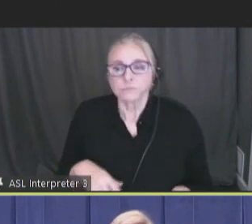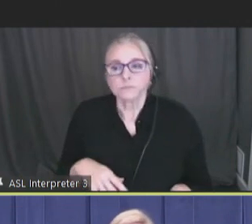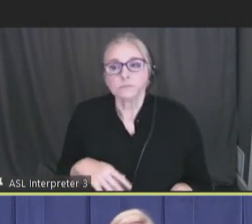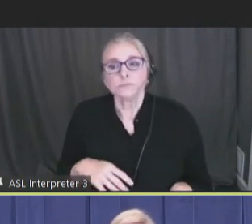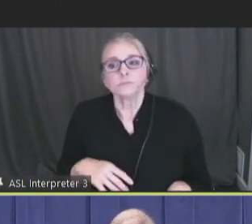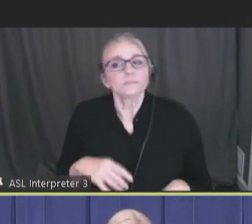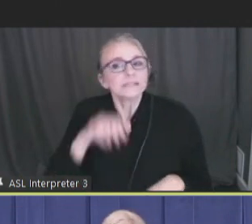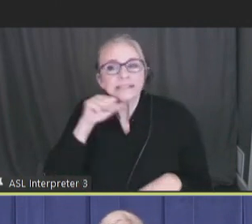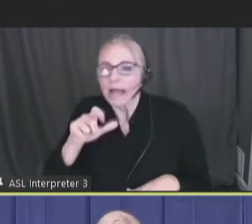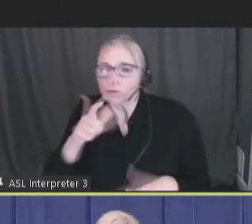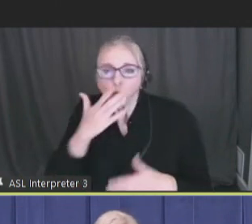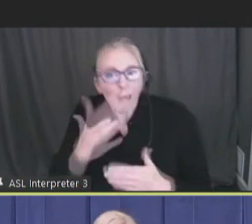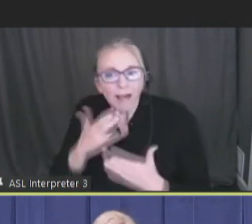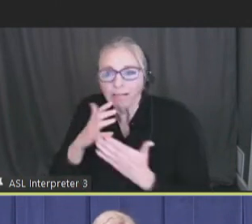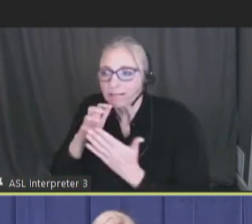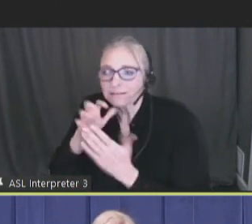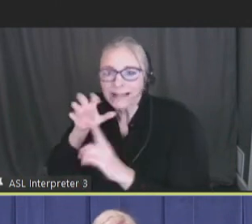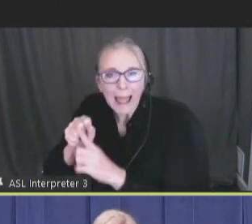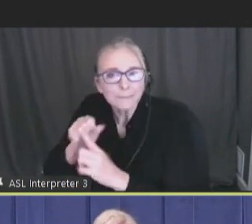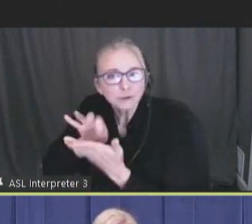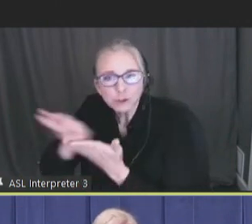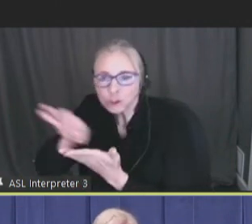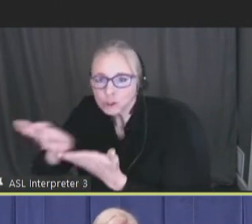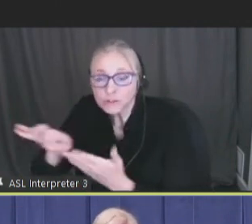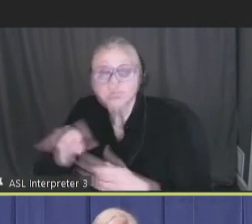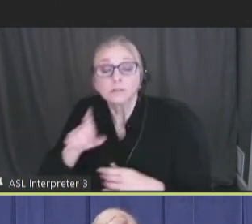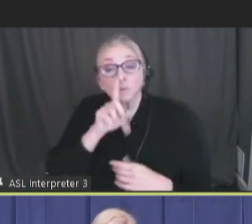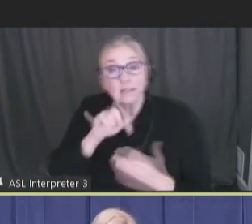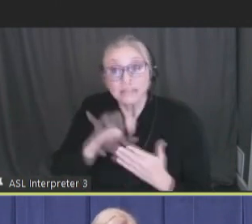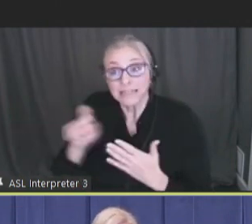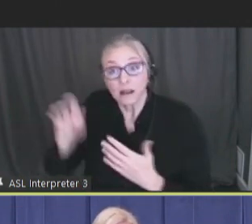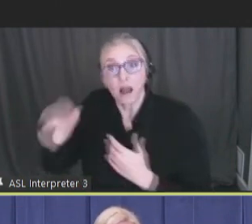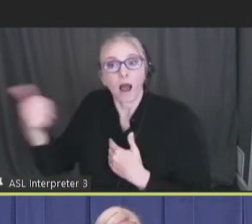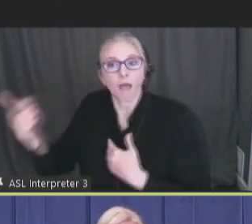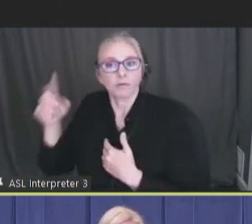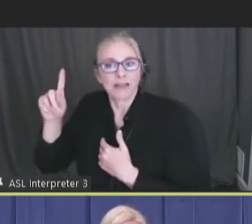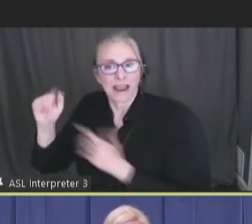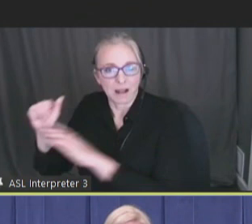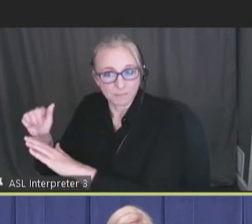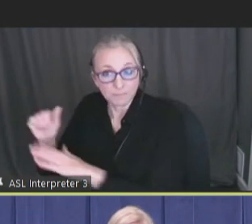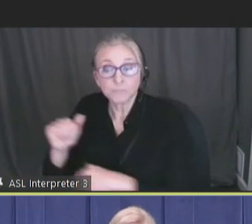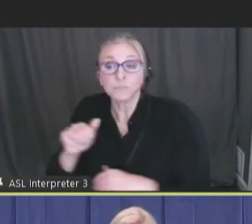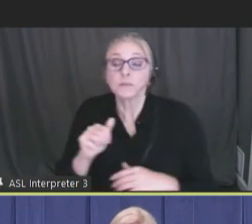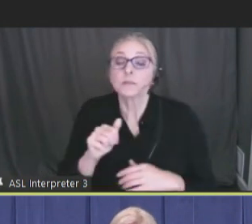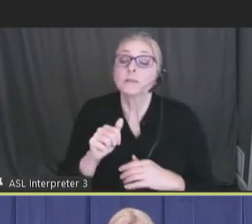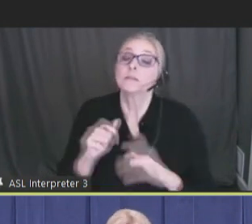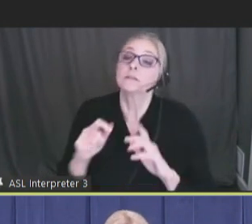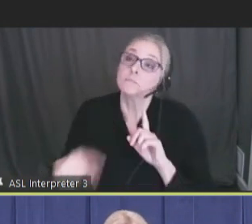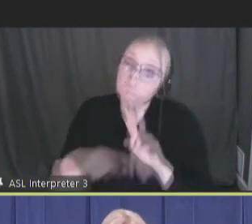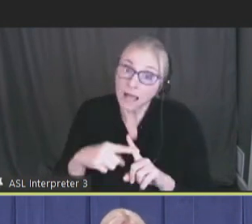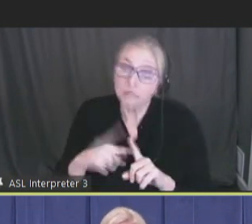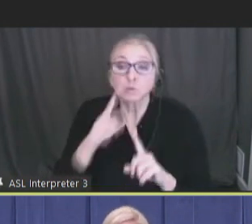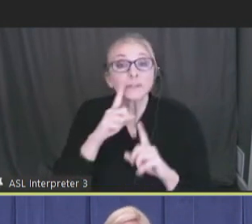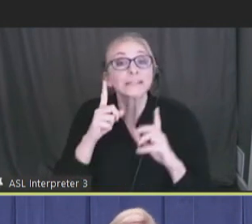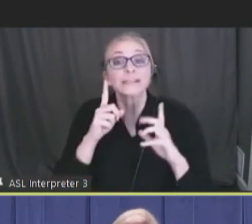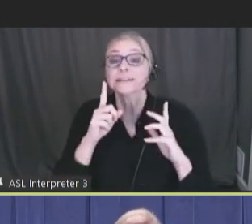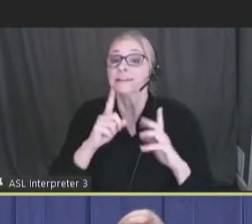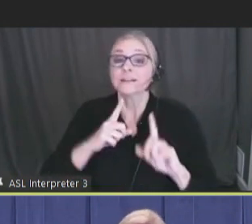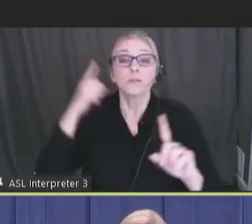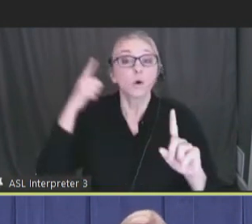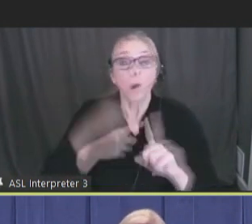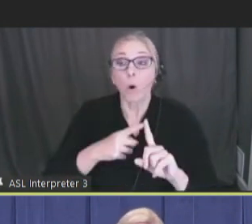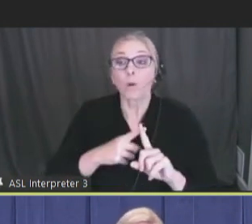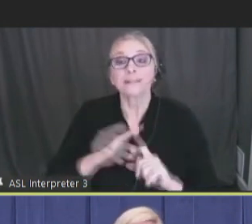They're not well captured by ICD codes, so you would need other data. I'll also just say that the gold standard for disability is self